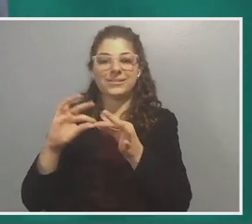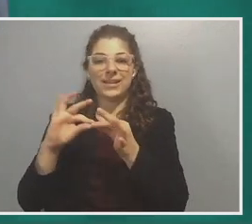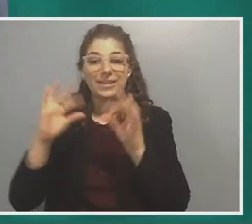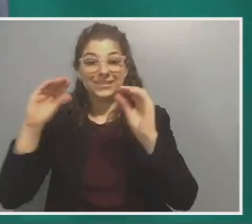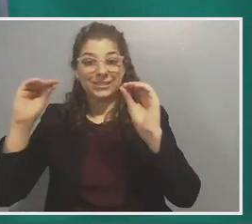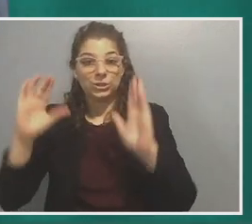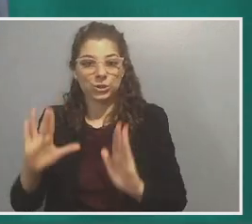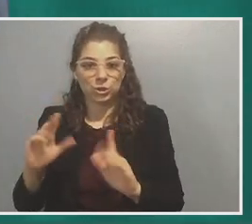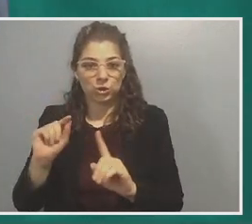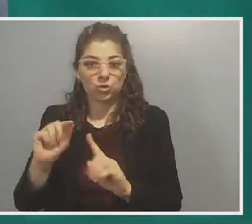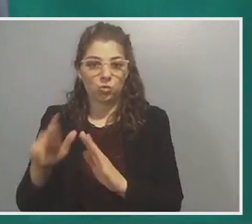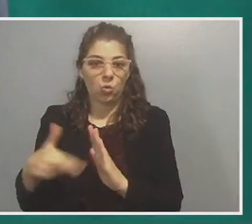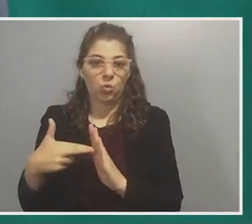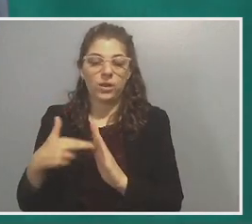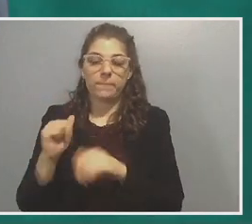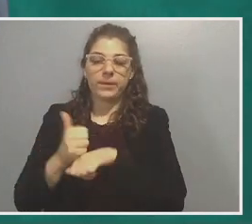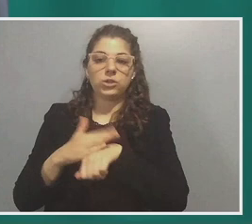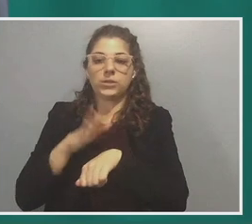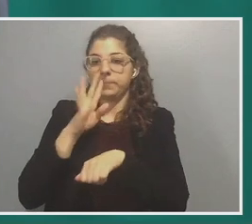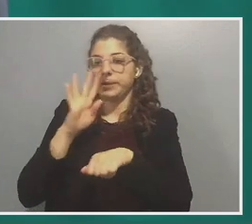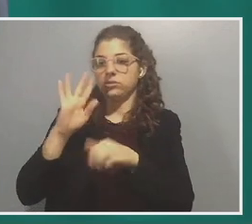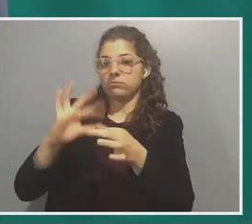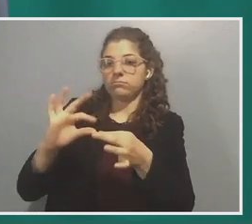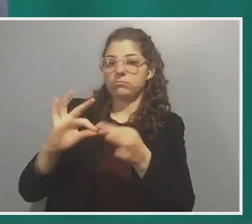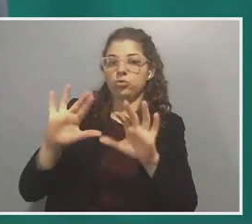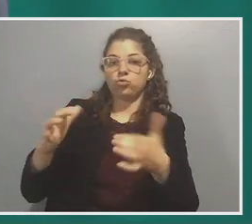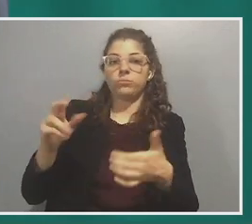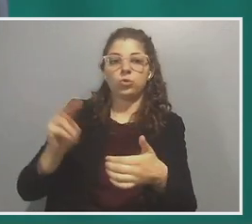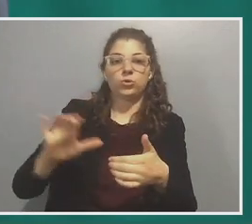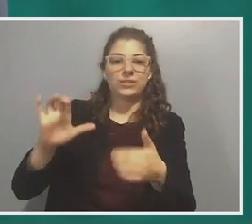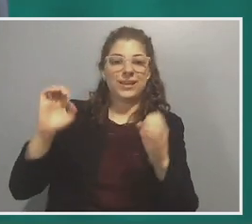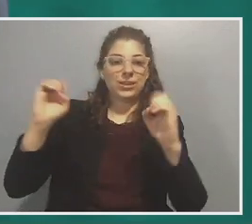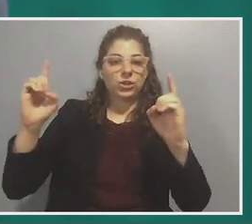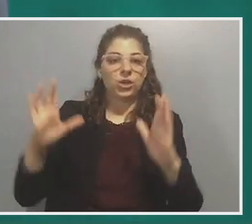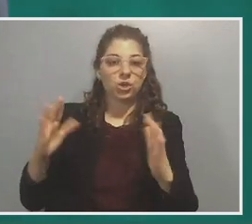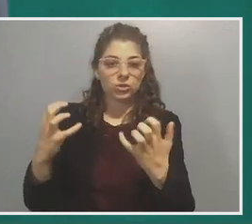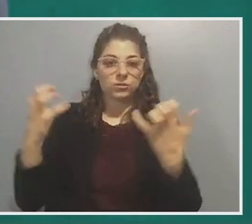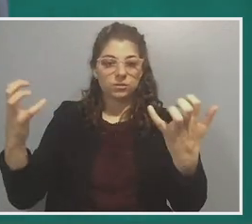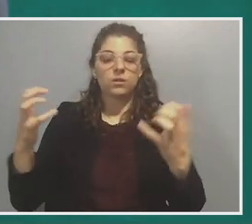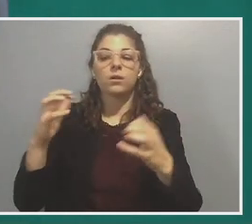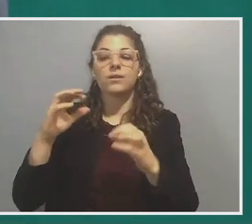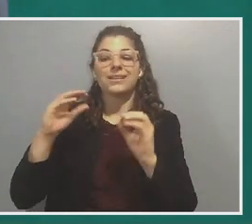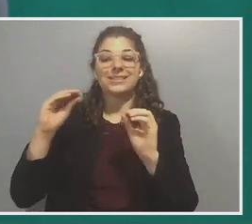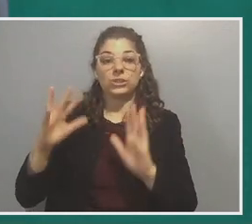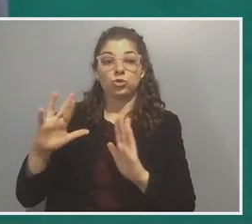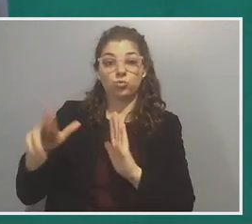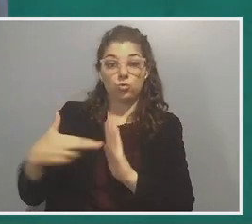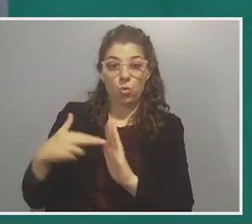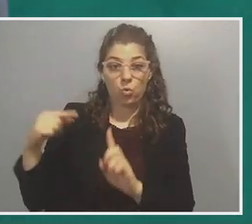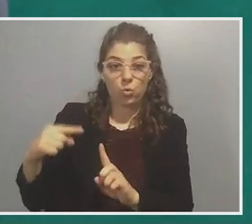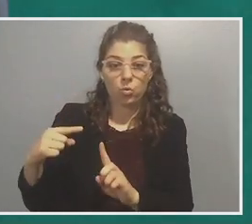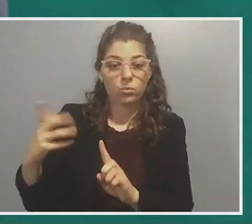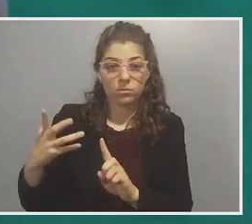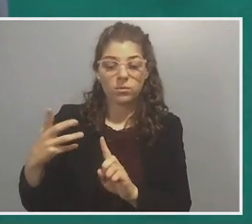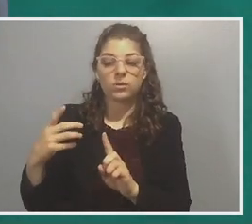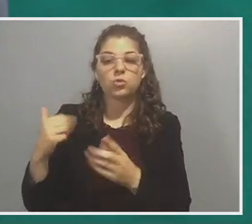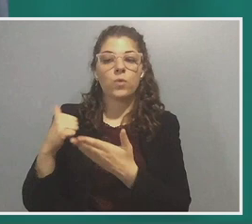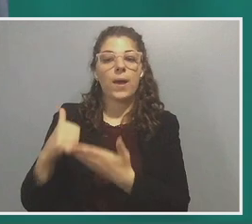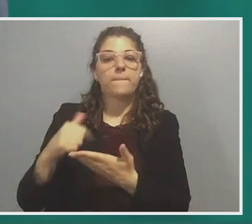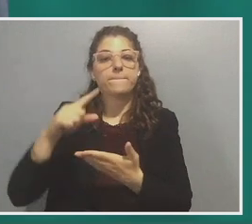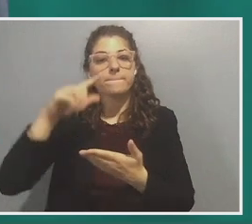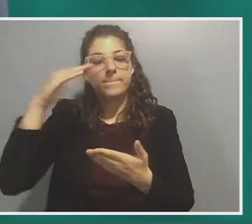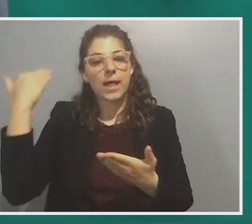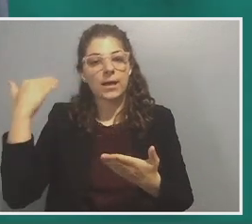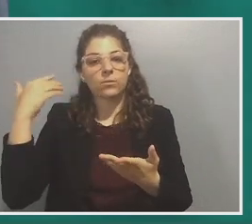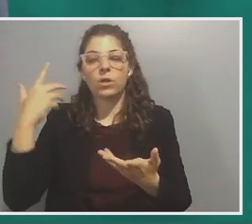it's a space on a speech that he gave to a group of New York city educators says the role of the teacher is to help the black child. Or is he